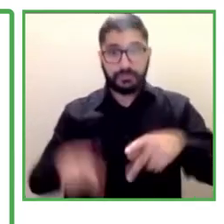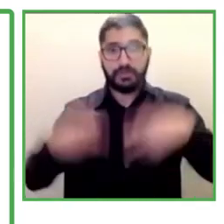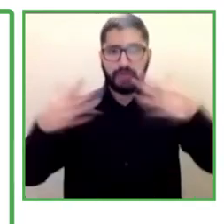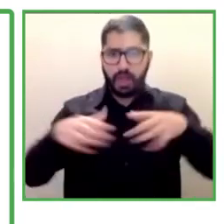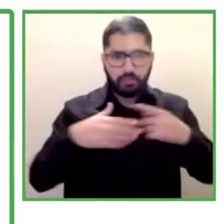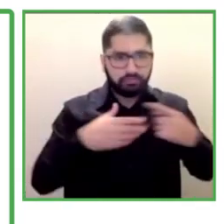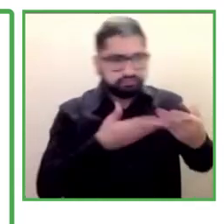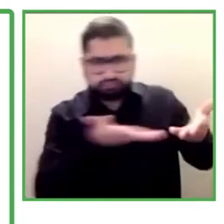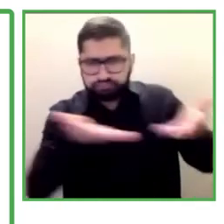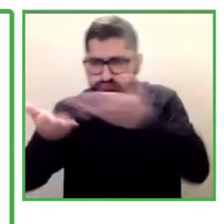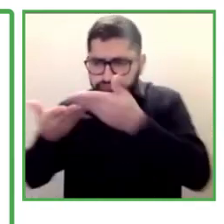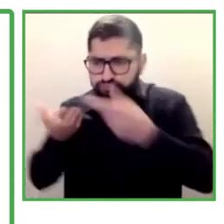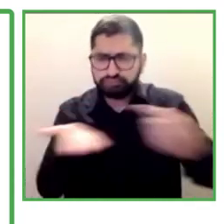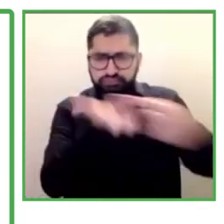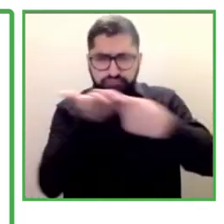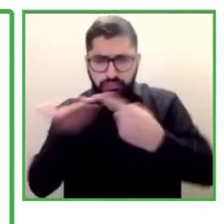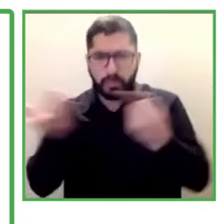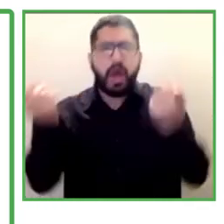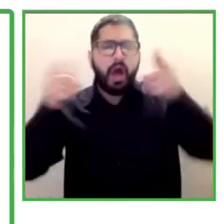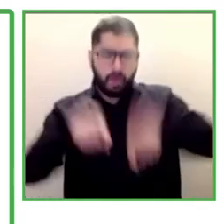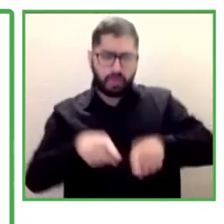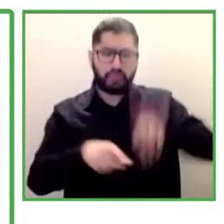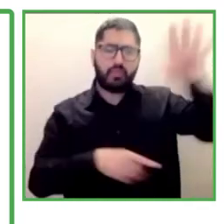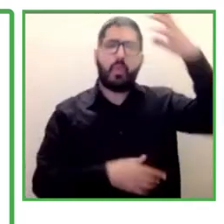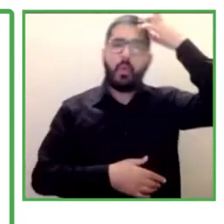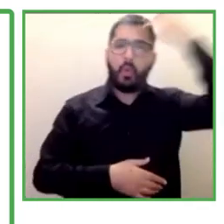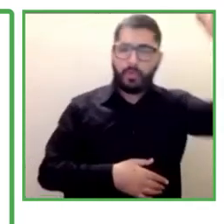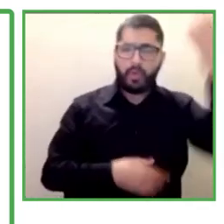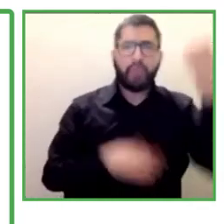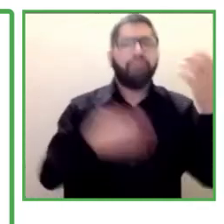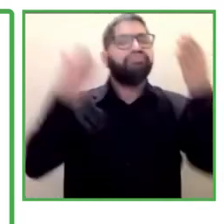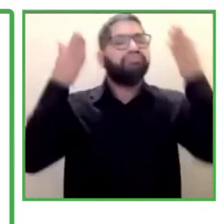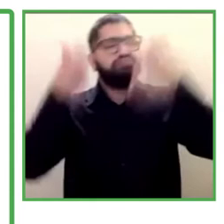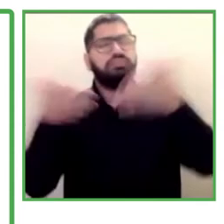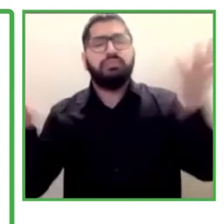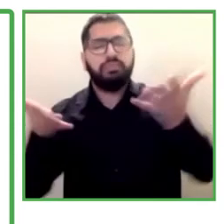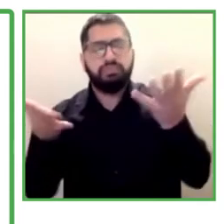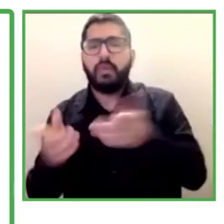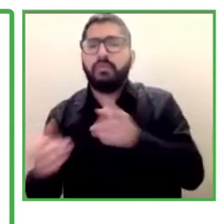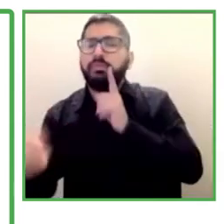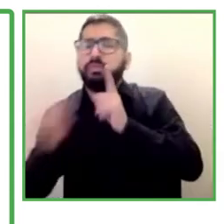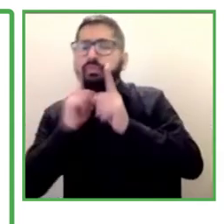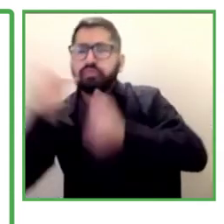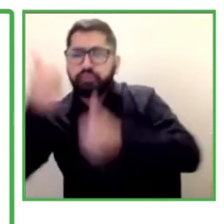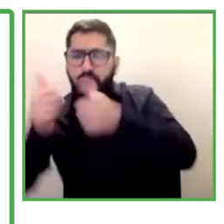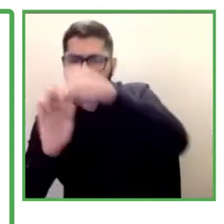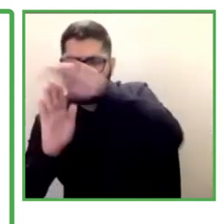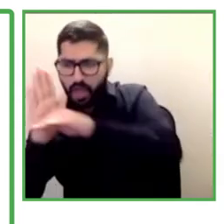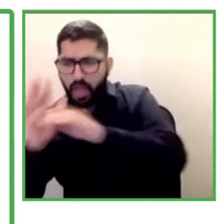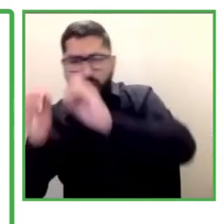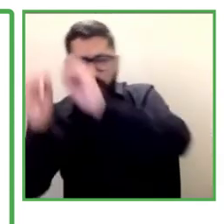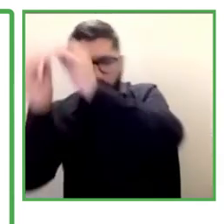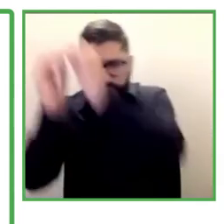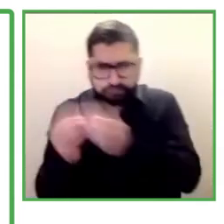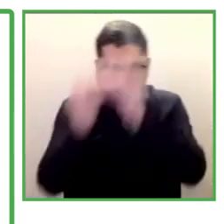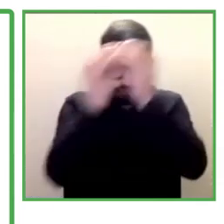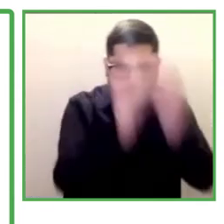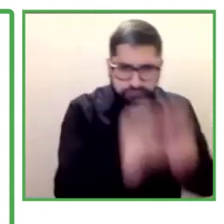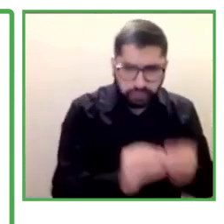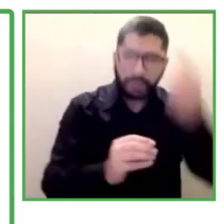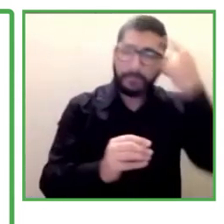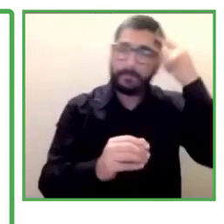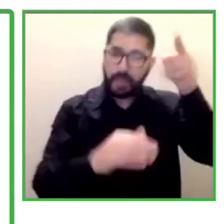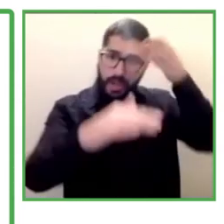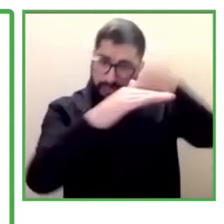to determine the kind of exam, the kind of test that was to be carried out.